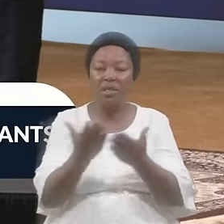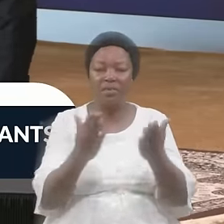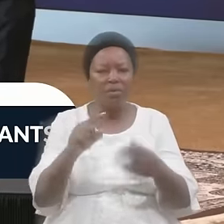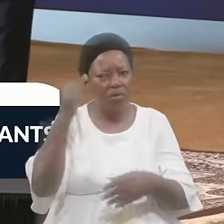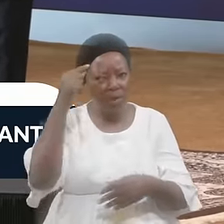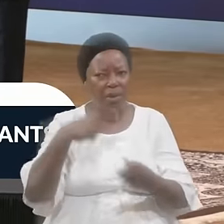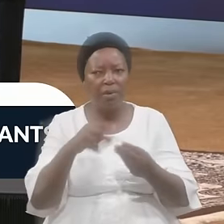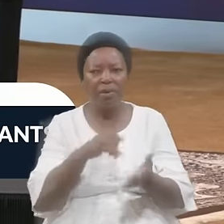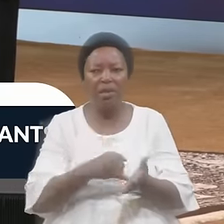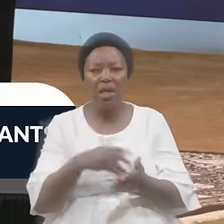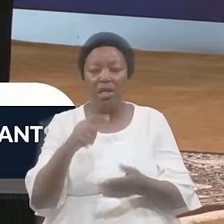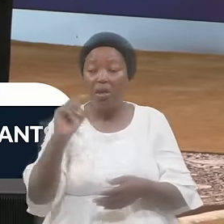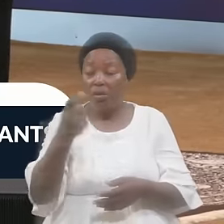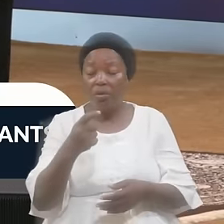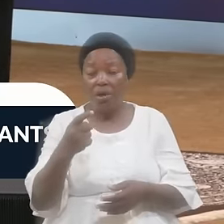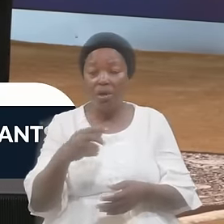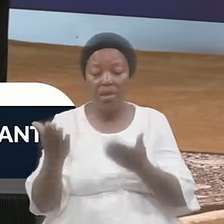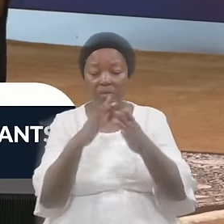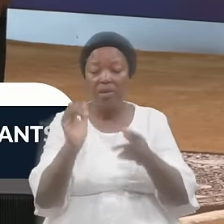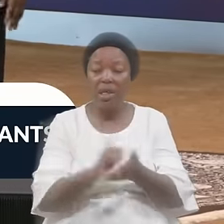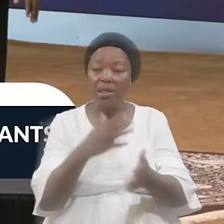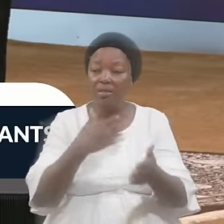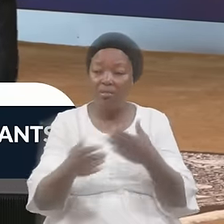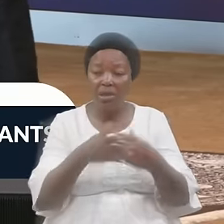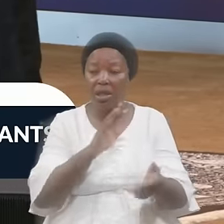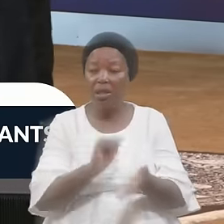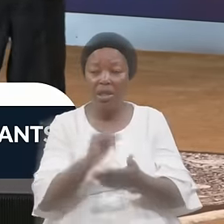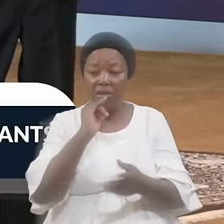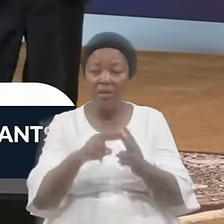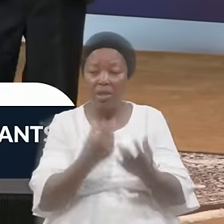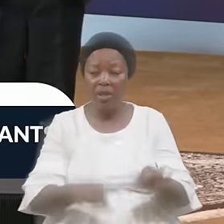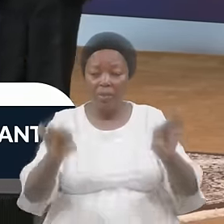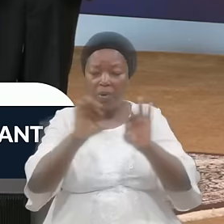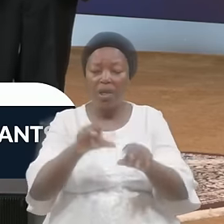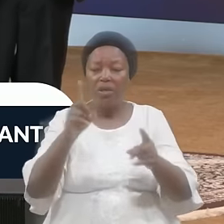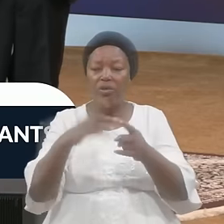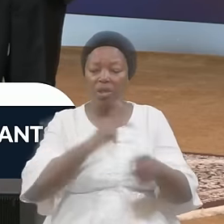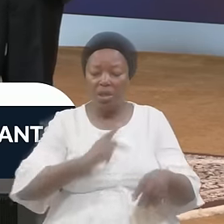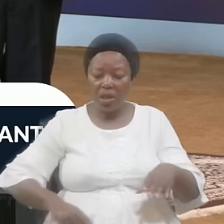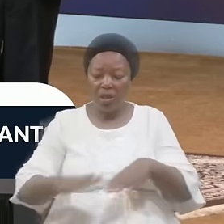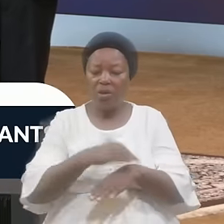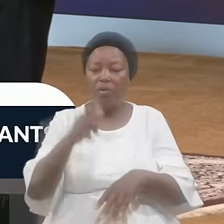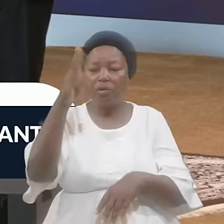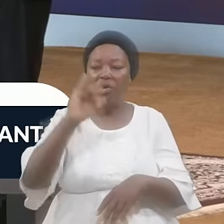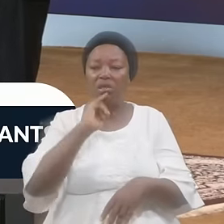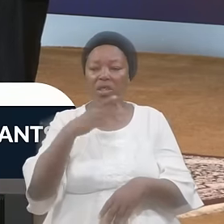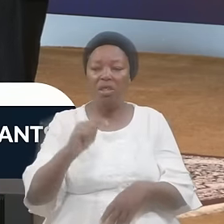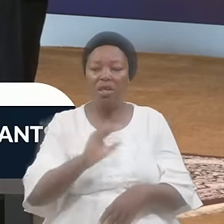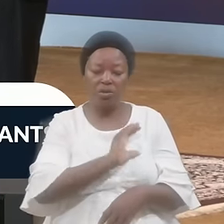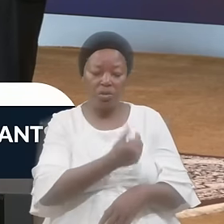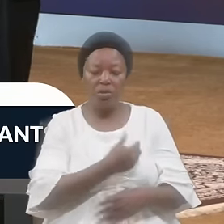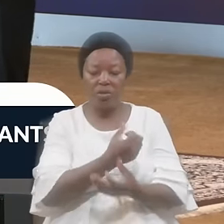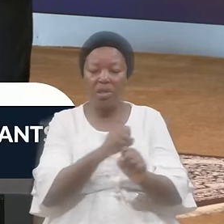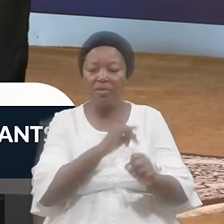The Only Service That Matters To The Kingdom Of God Is A Soul Saving Service